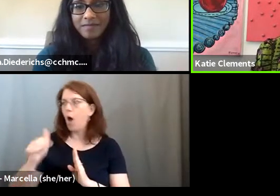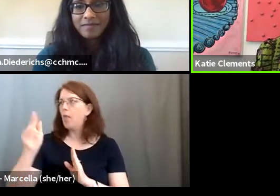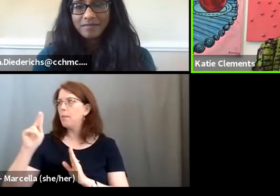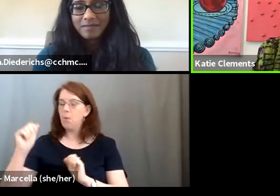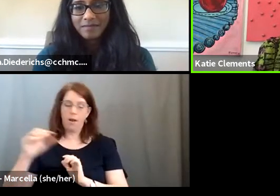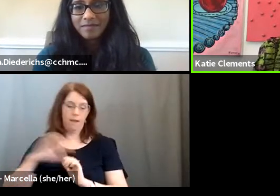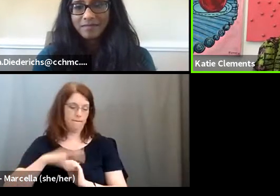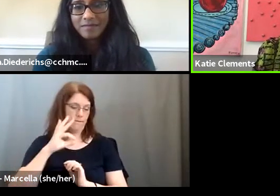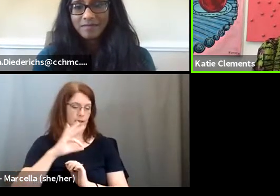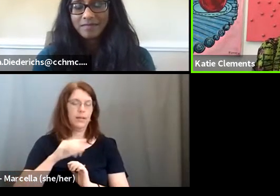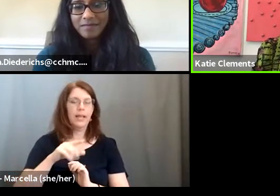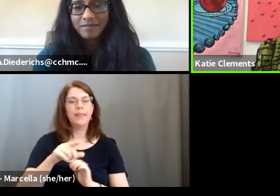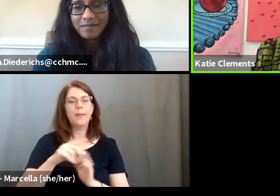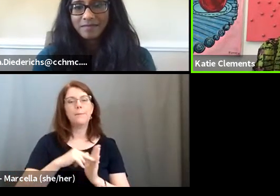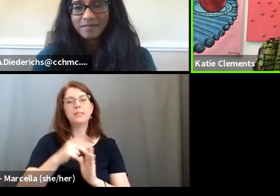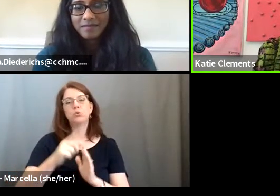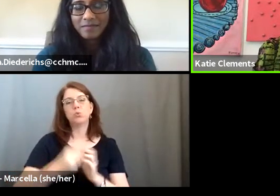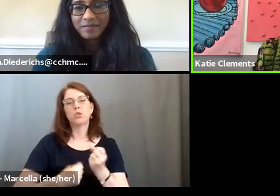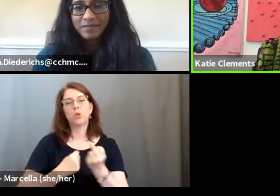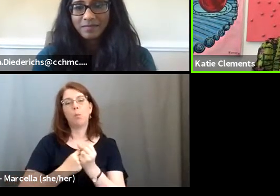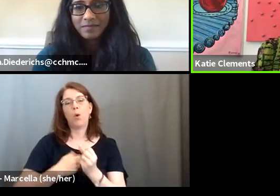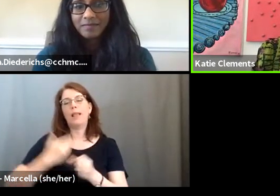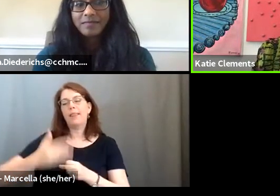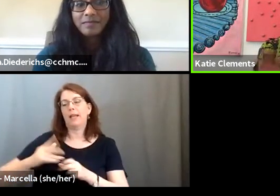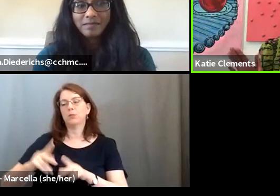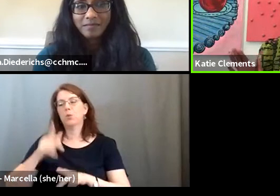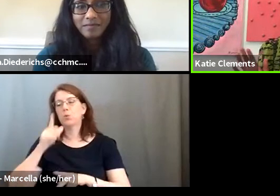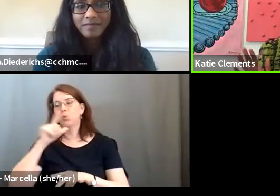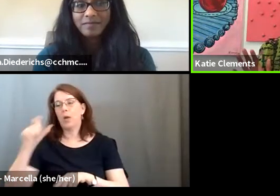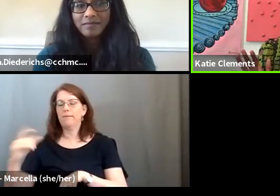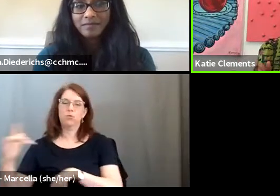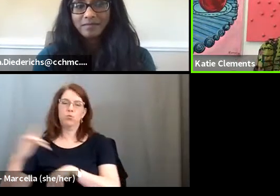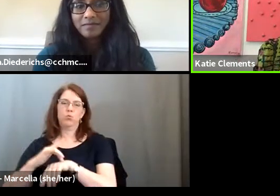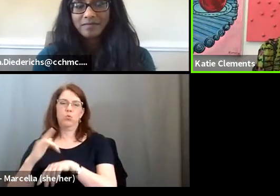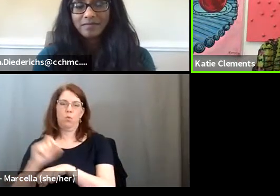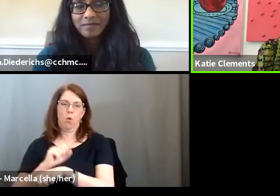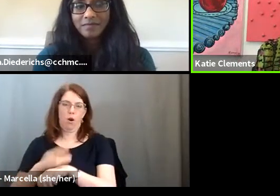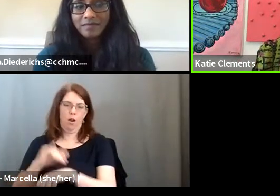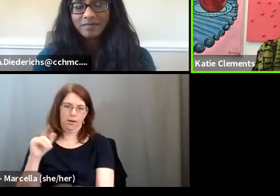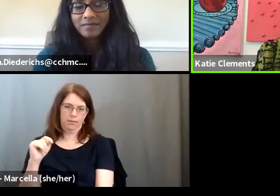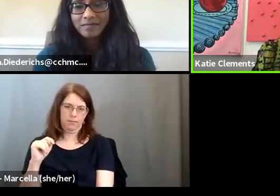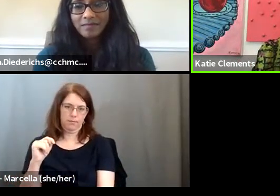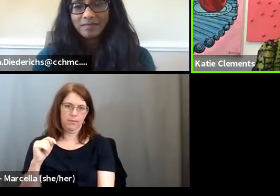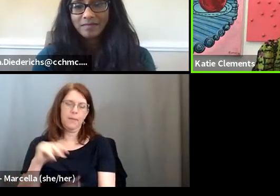you're supporting that next person that has to touch it, which makes everything way more efficient.